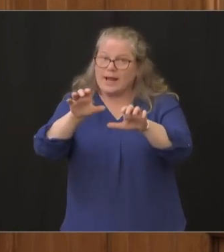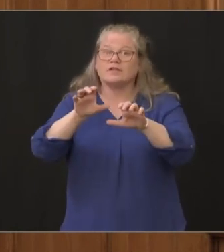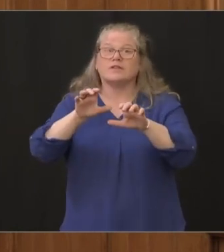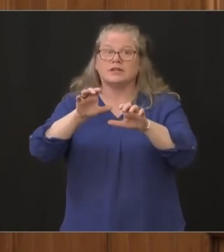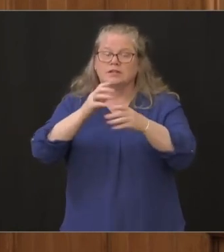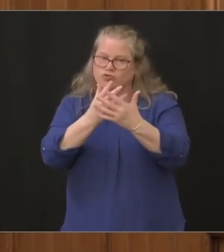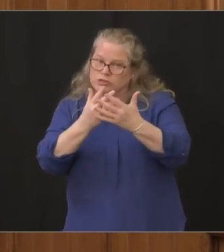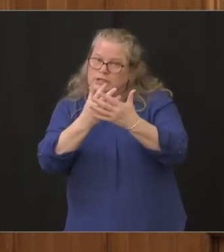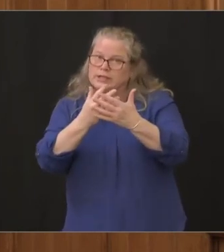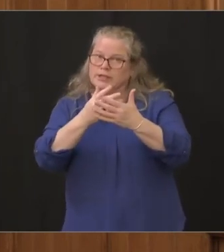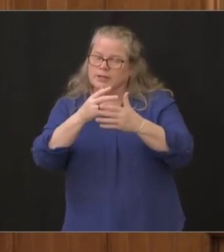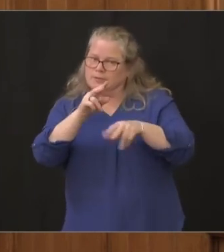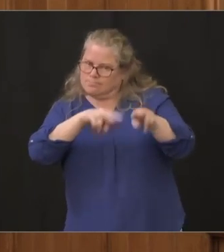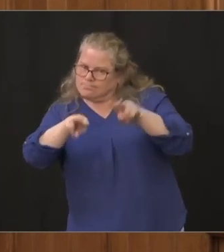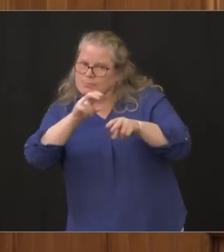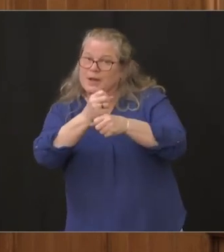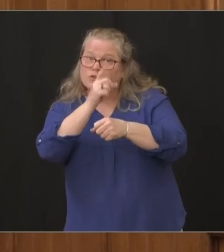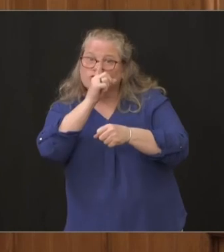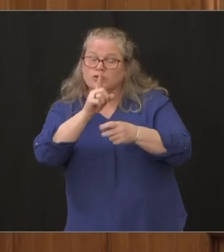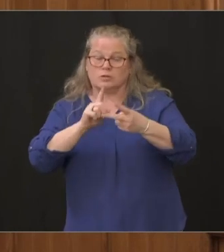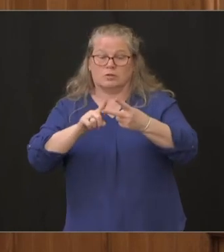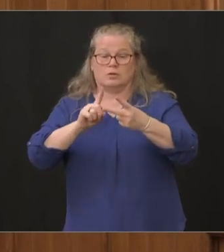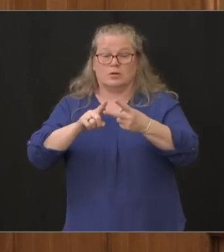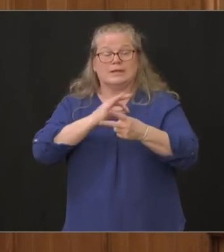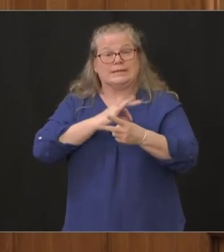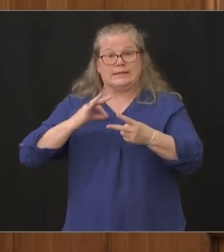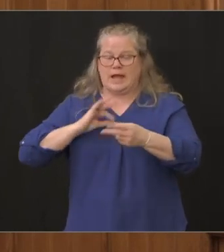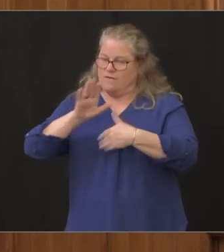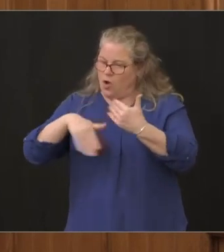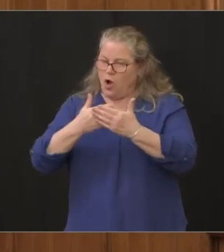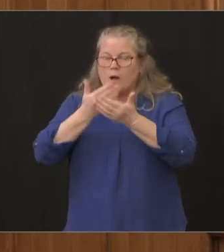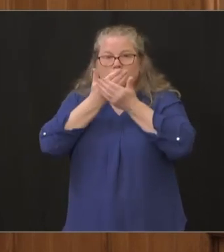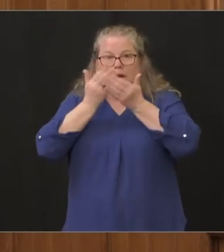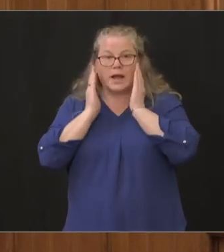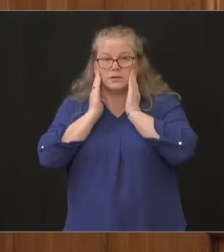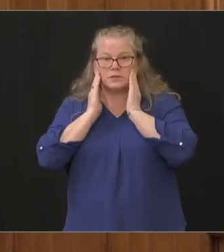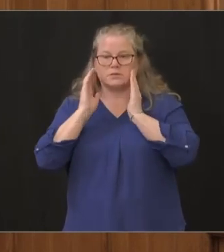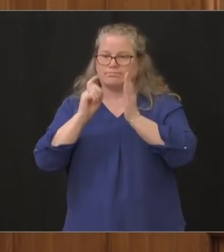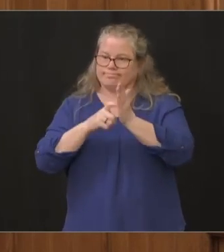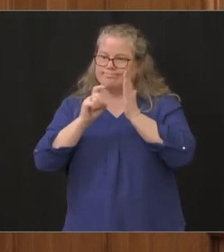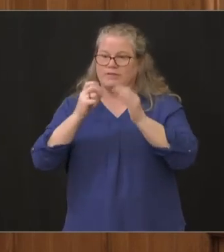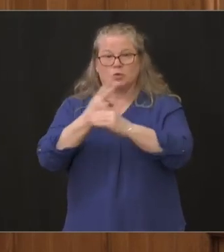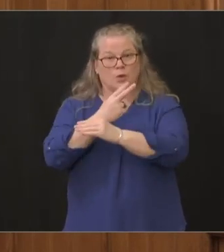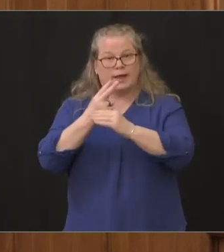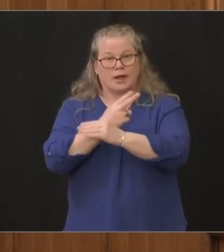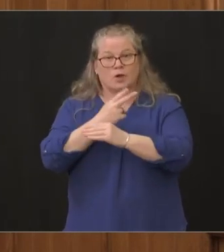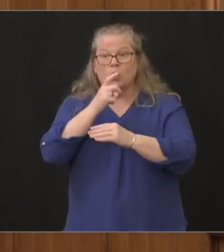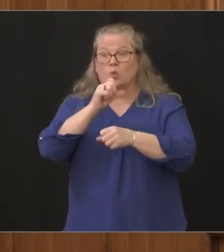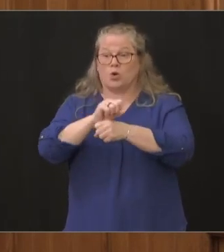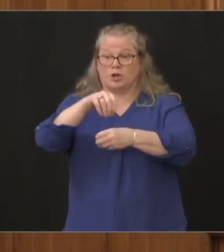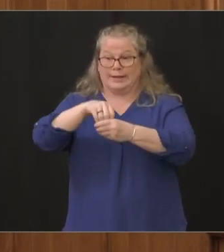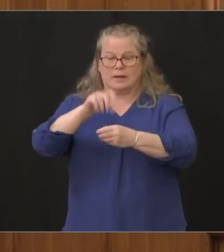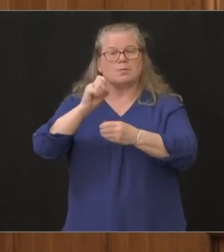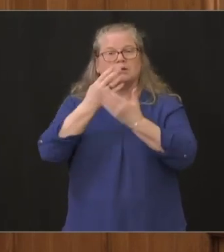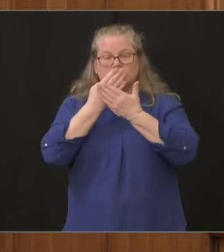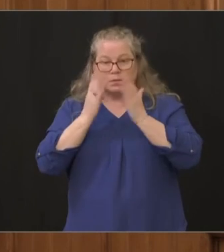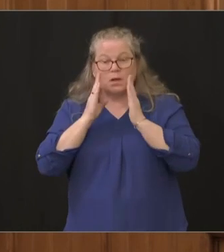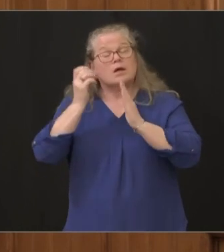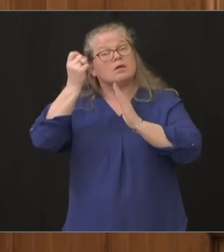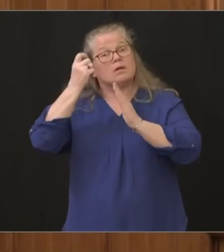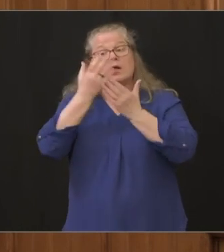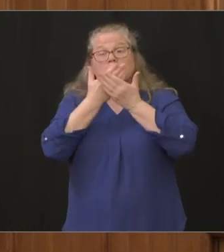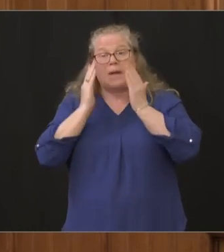uh to every staff member who also works within our within our setting uh and a mask that's appropriate to the work that they do